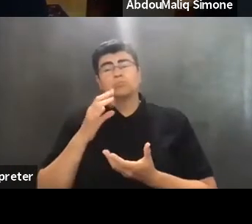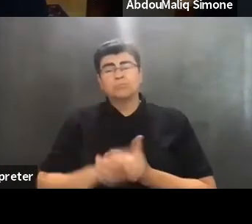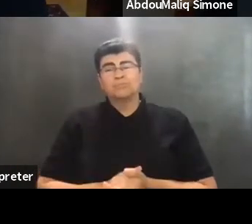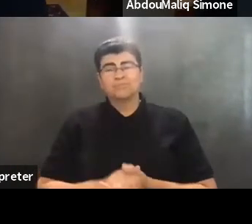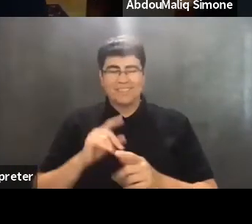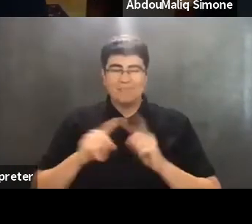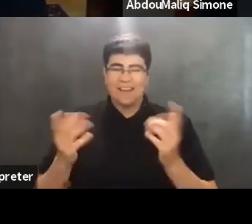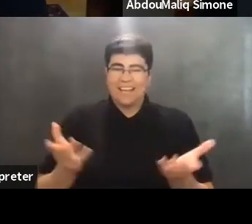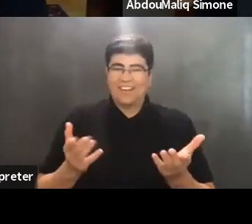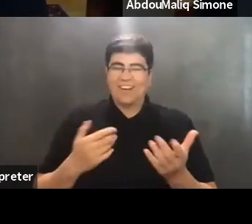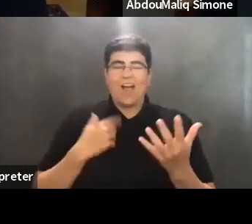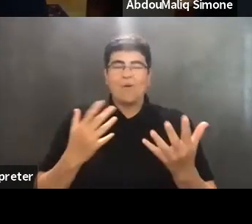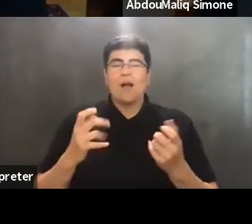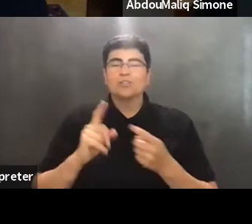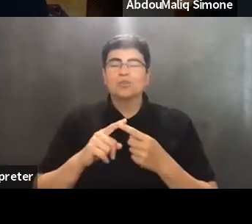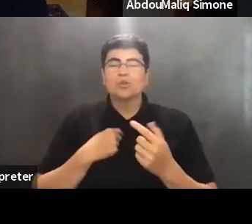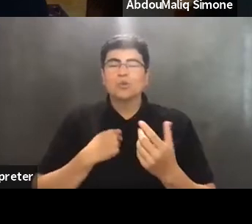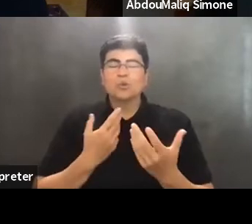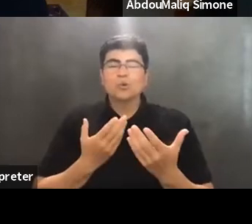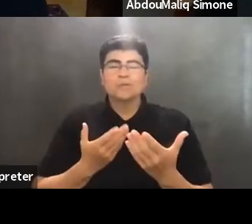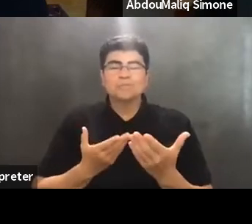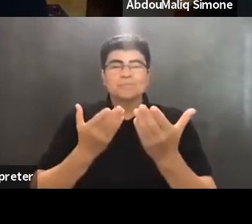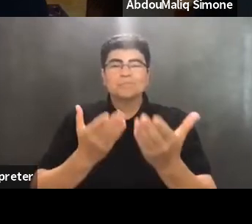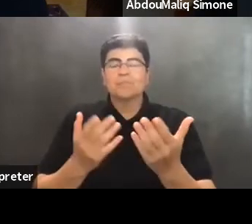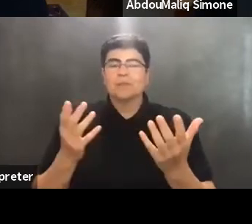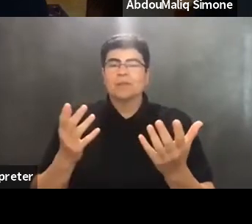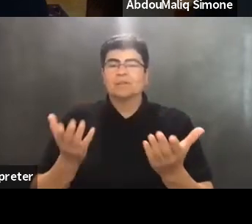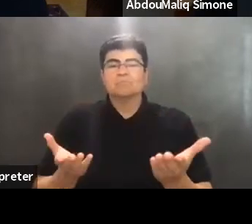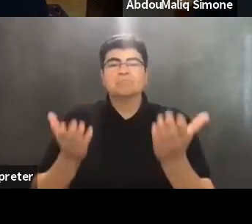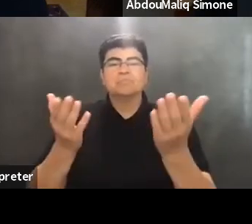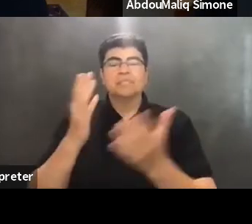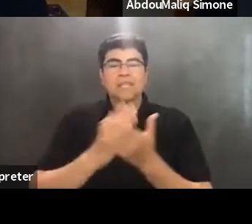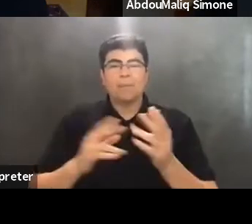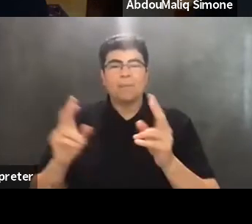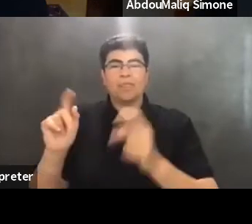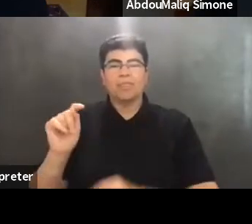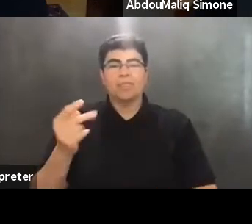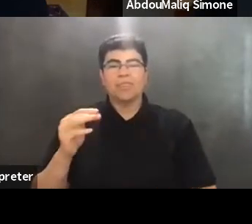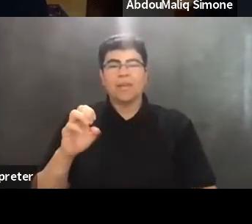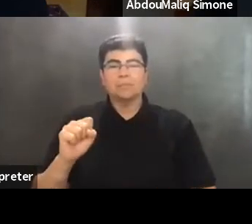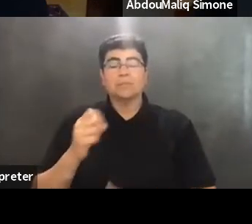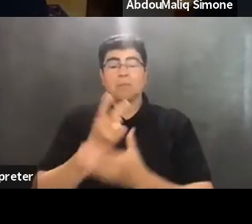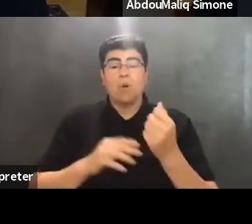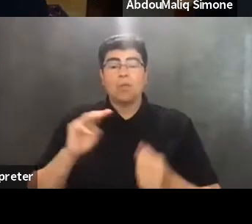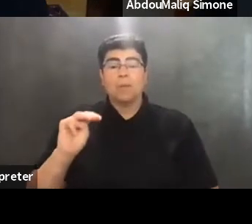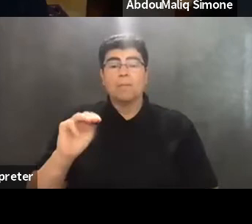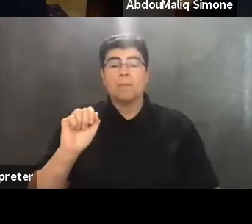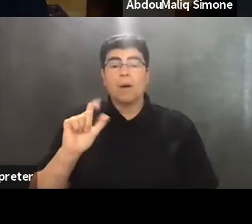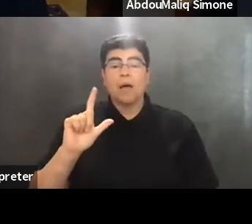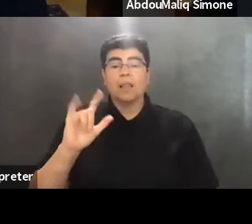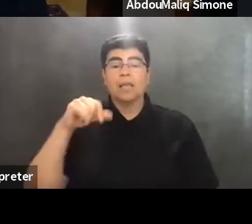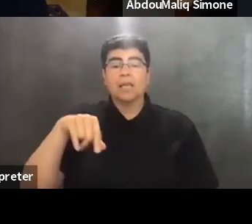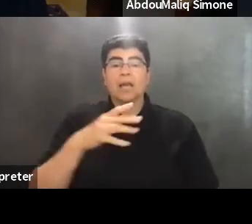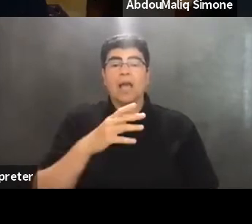to step in and lift up some of the themes that both Malik and, and Rafif have already